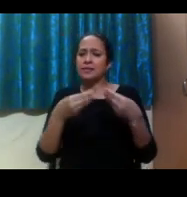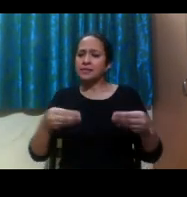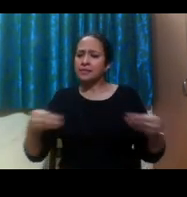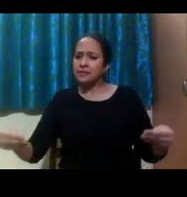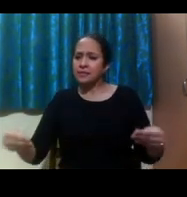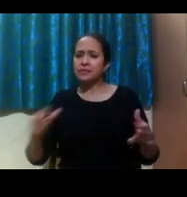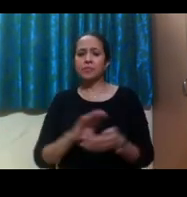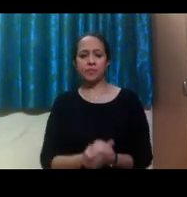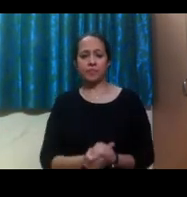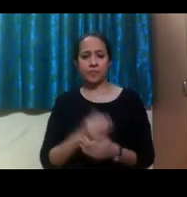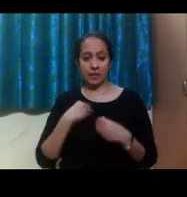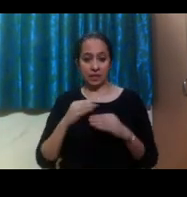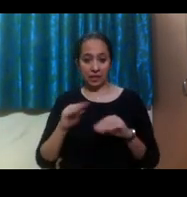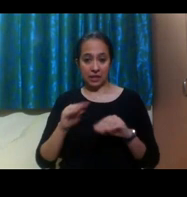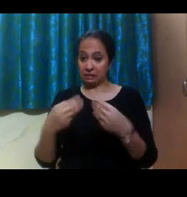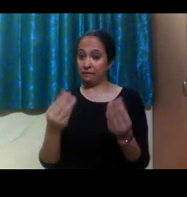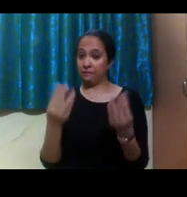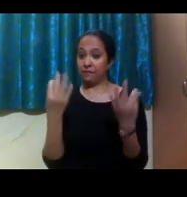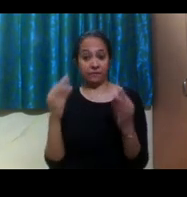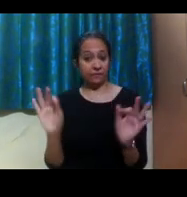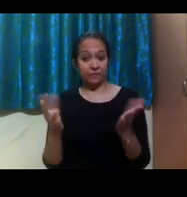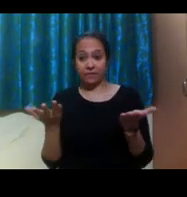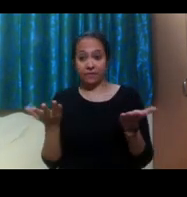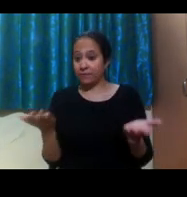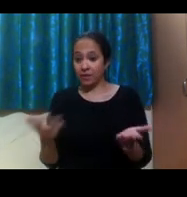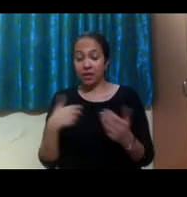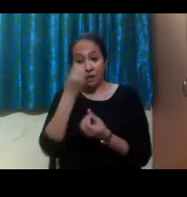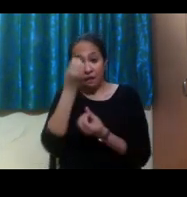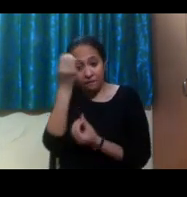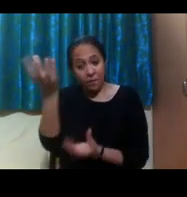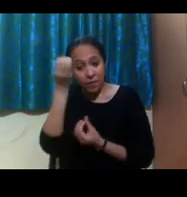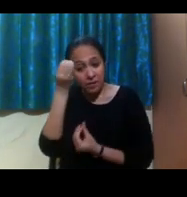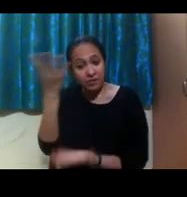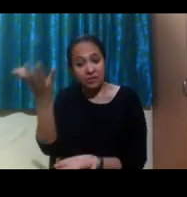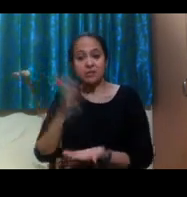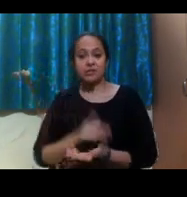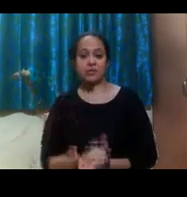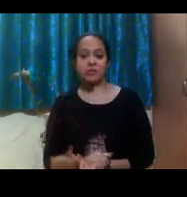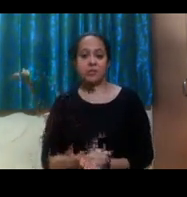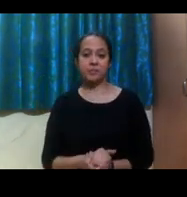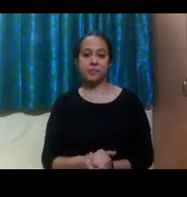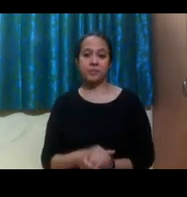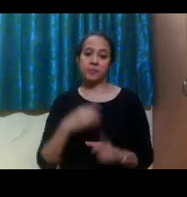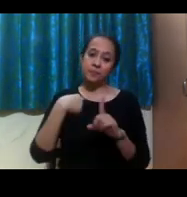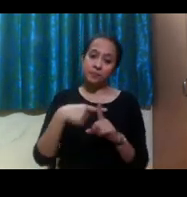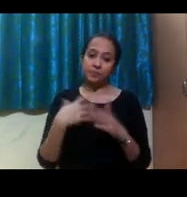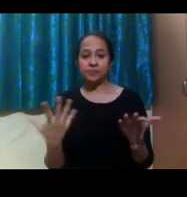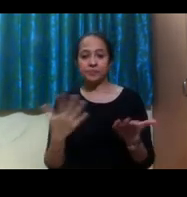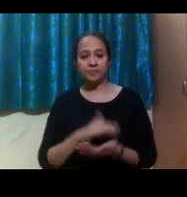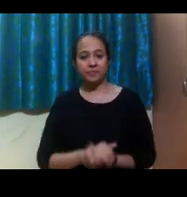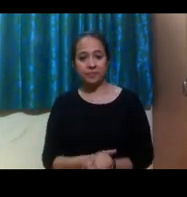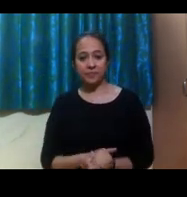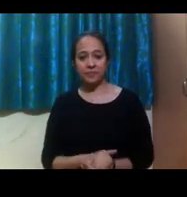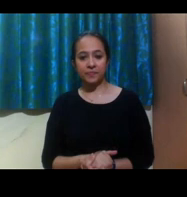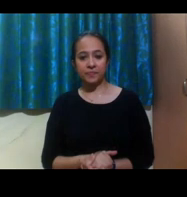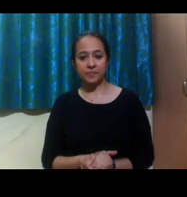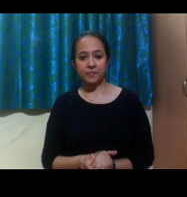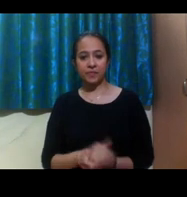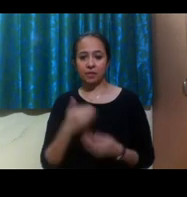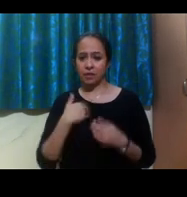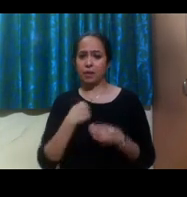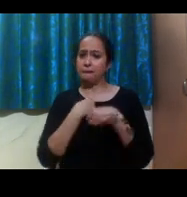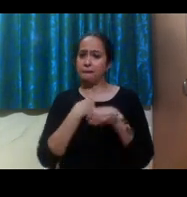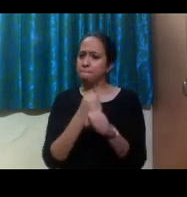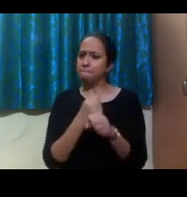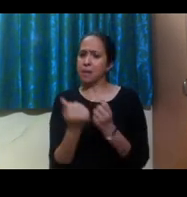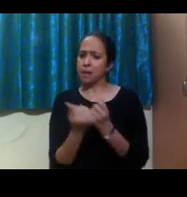free. They're free information resources and we produce most of our